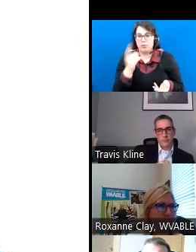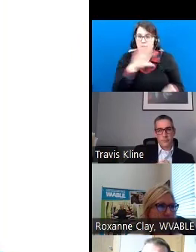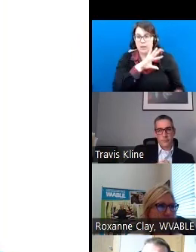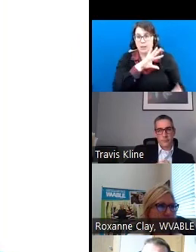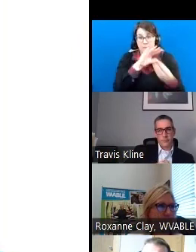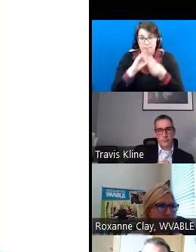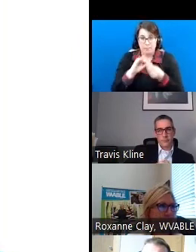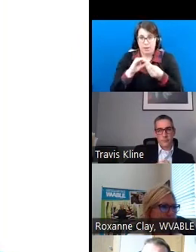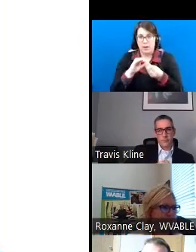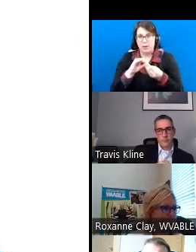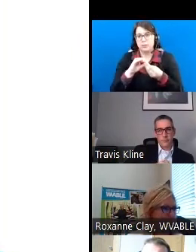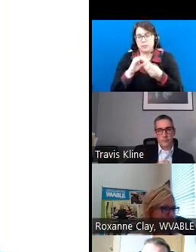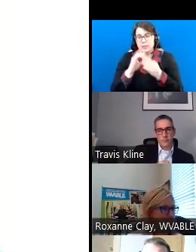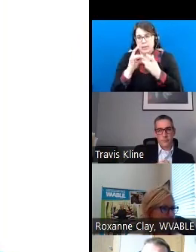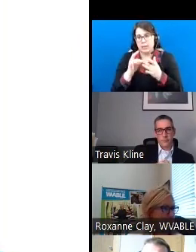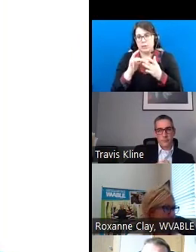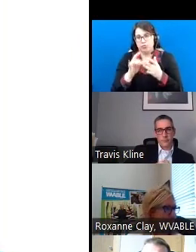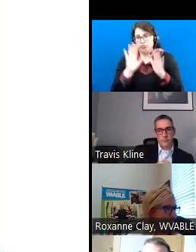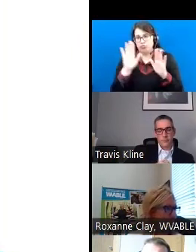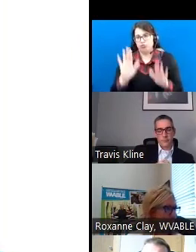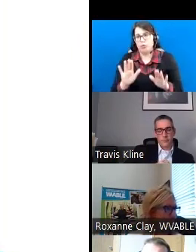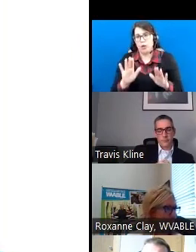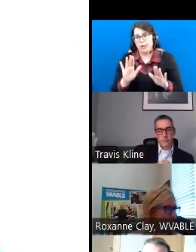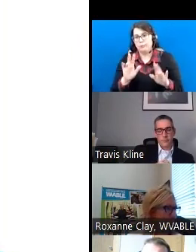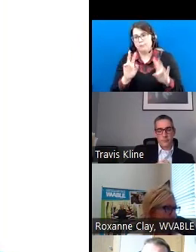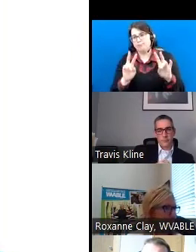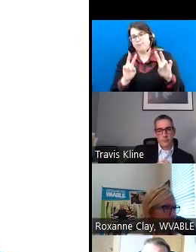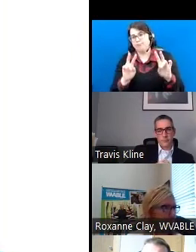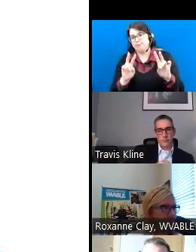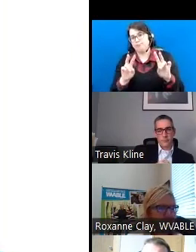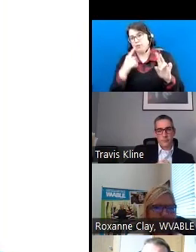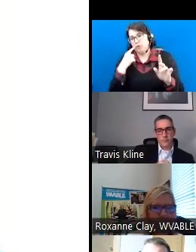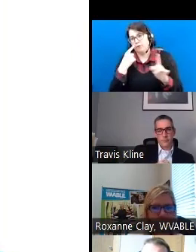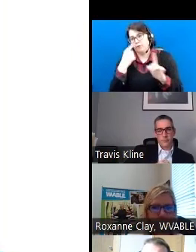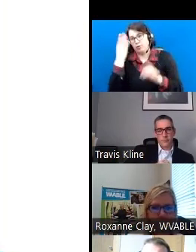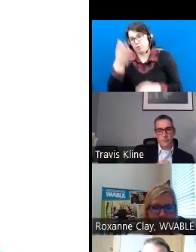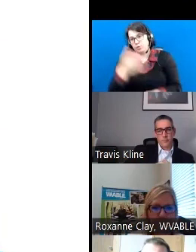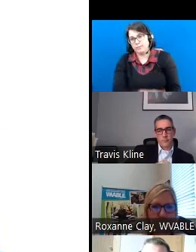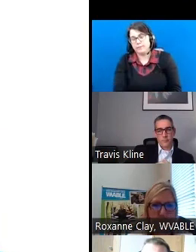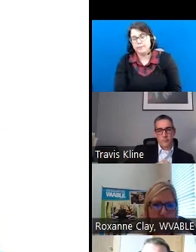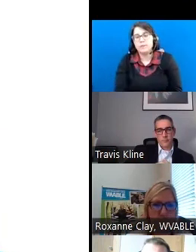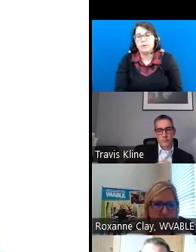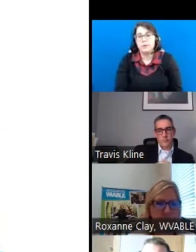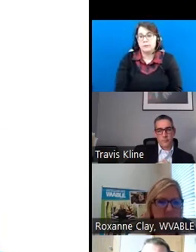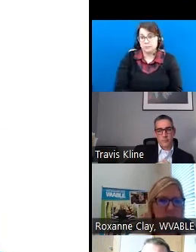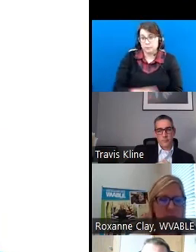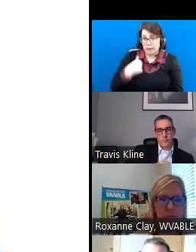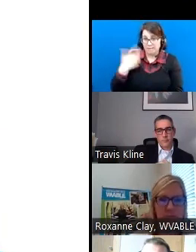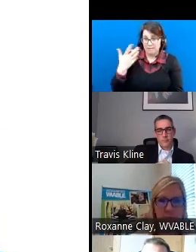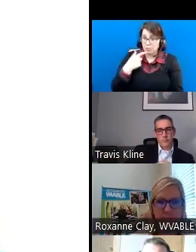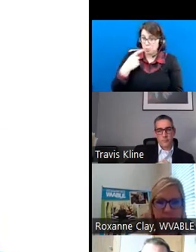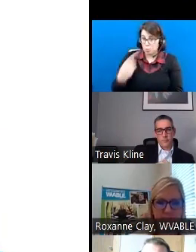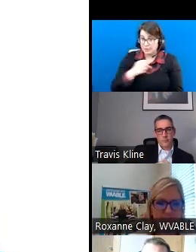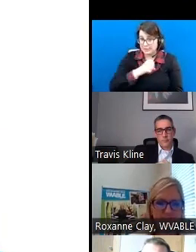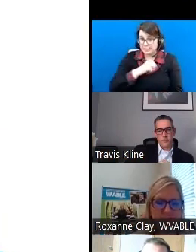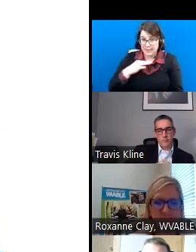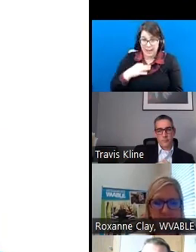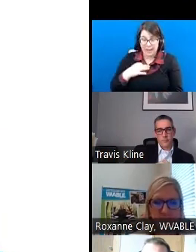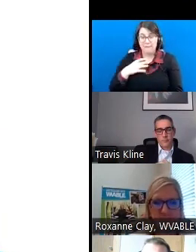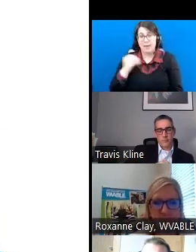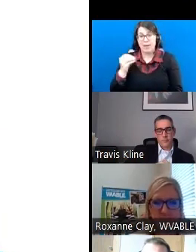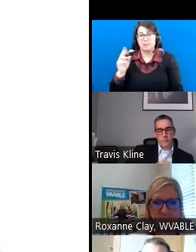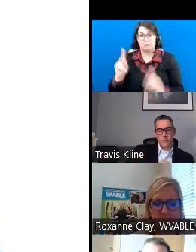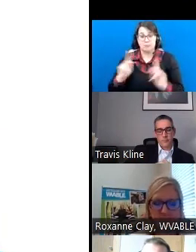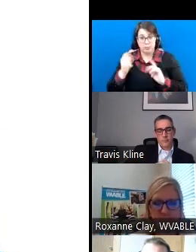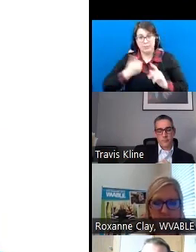leadership that really is great promise for the future. I told staff and people myself, because it's time, you